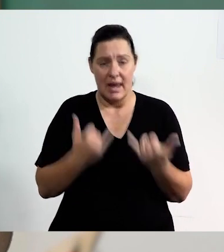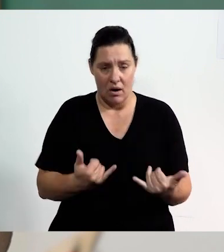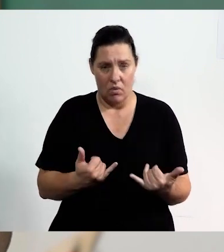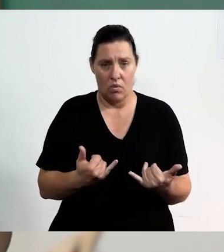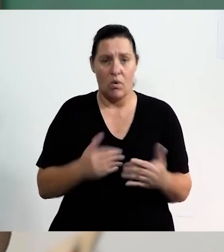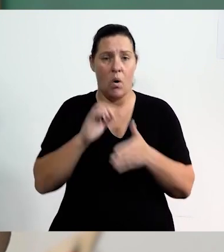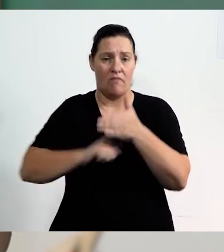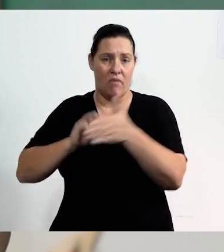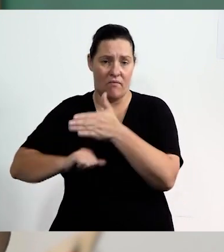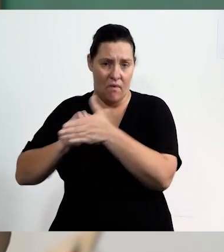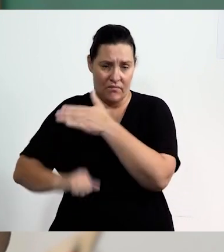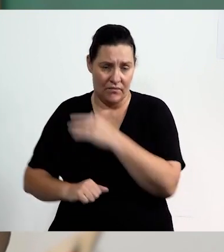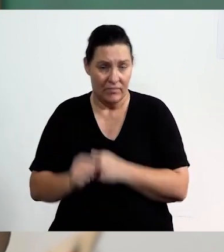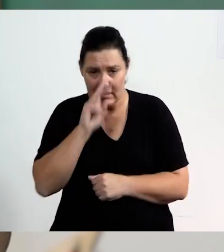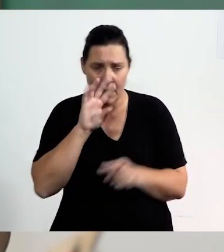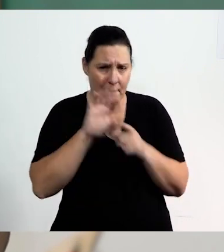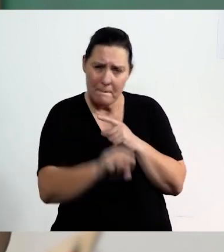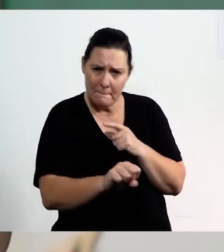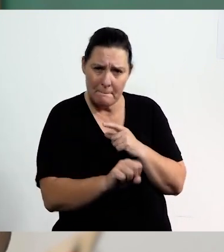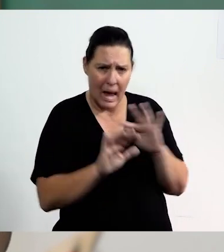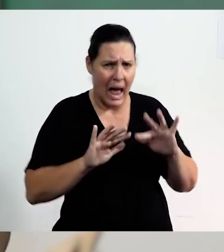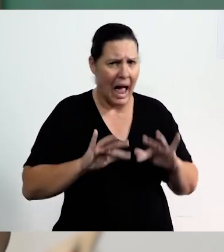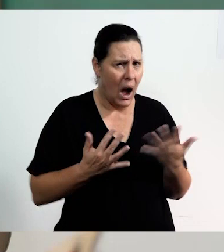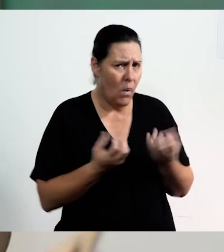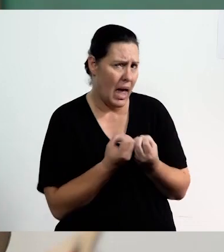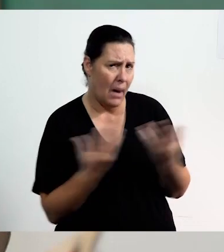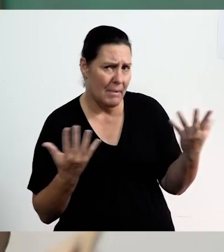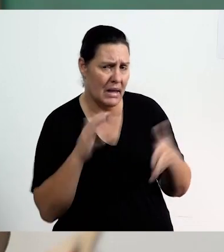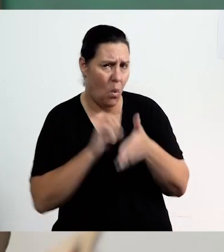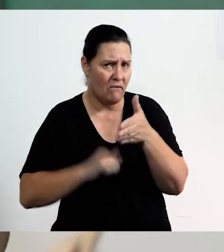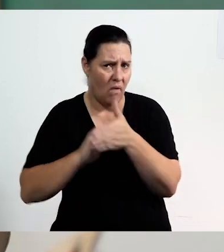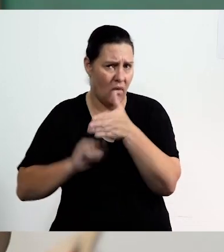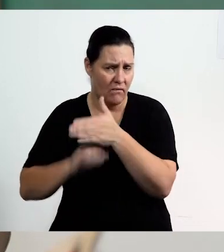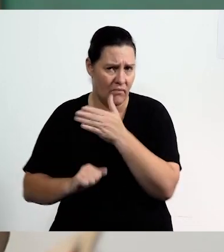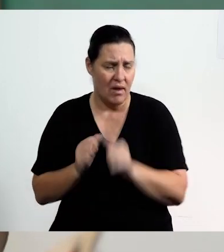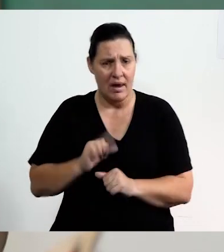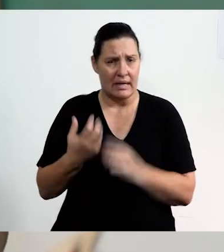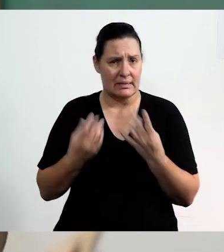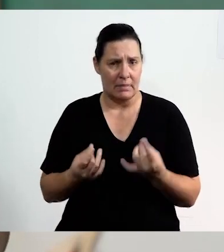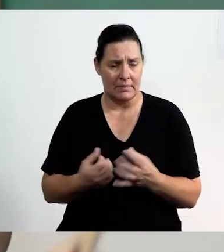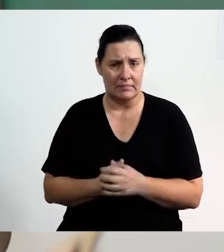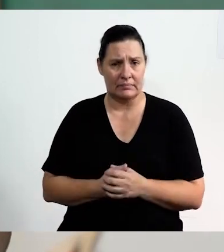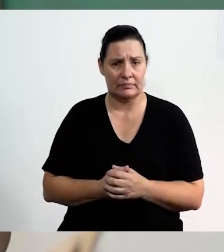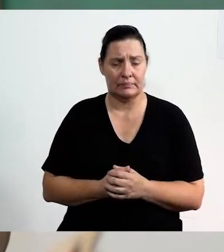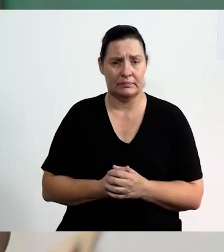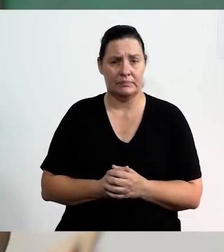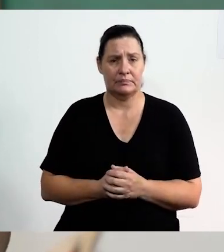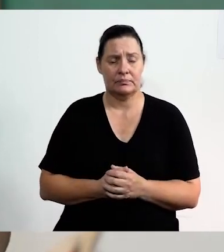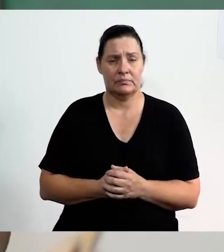We are going to be subtracting. Can you figure out how, by how much we are subtracting to get to the next number?